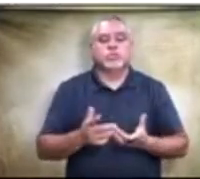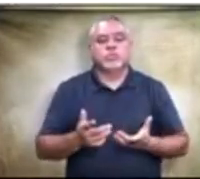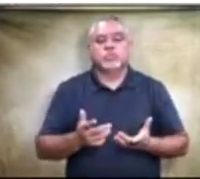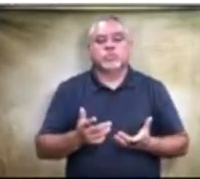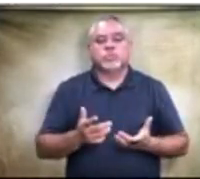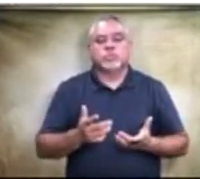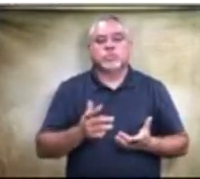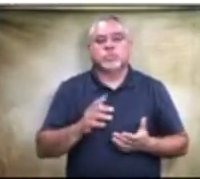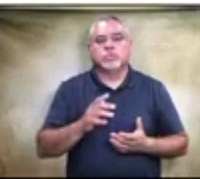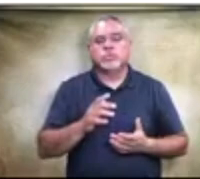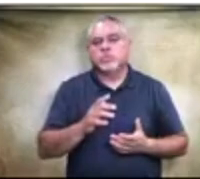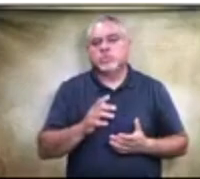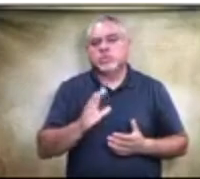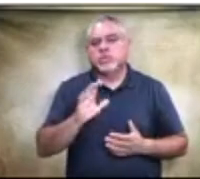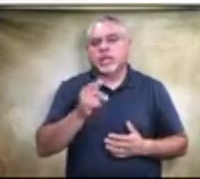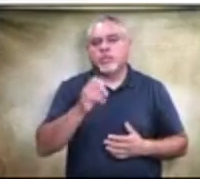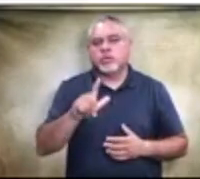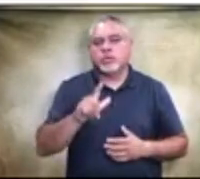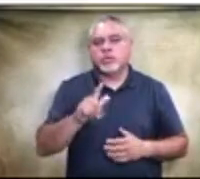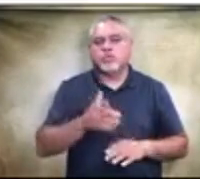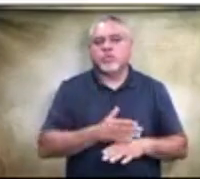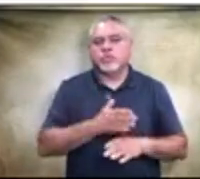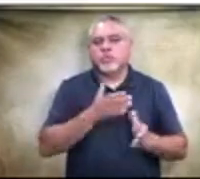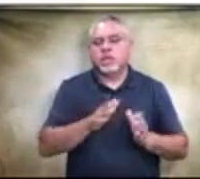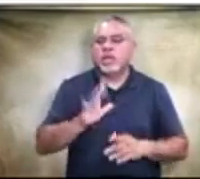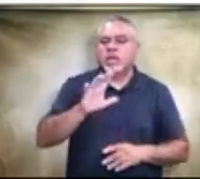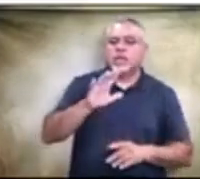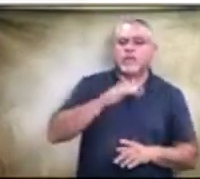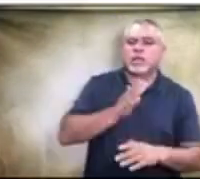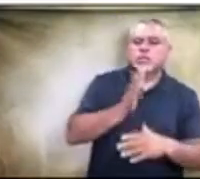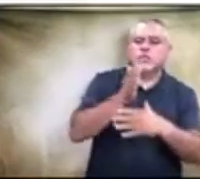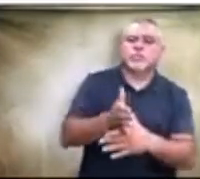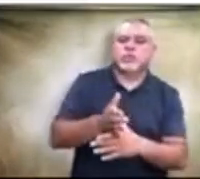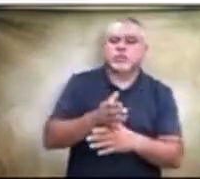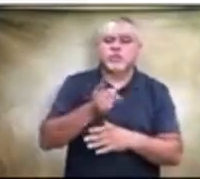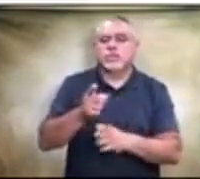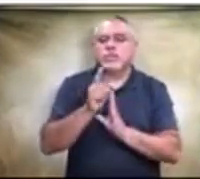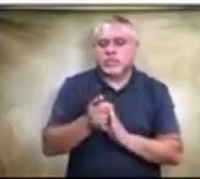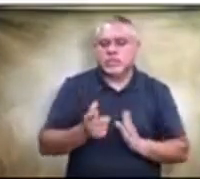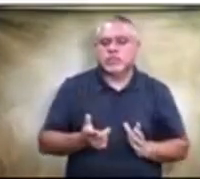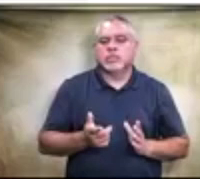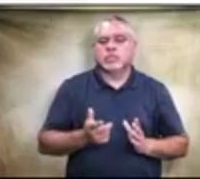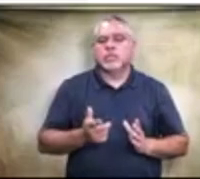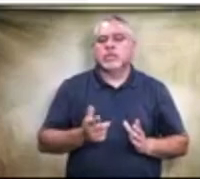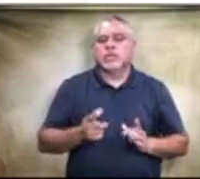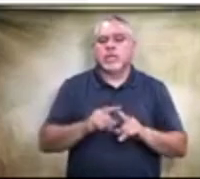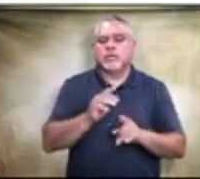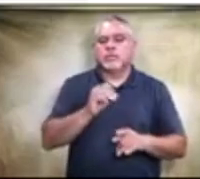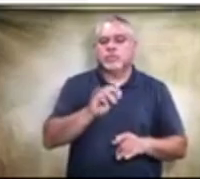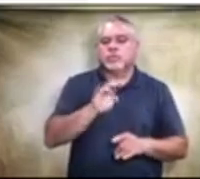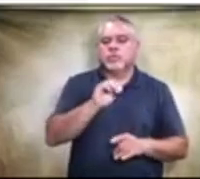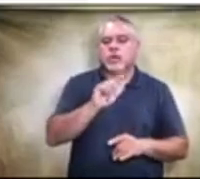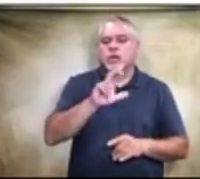improvement plan. and if I may jump in here for just a minute, um, as Mr. Markham is pulling up